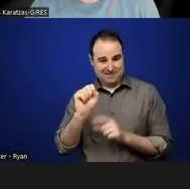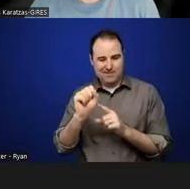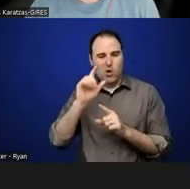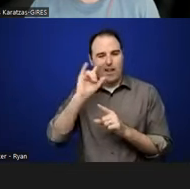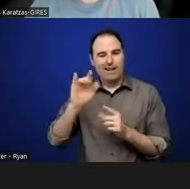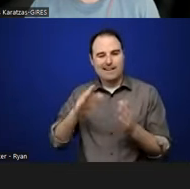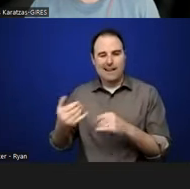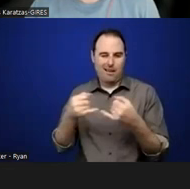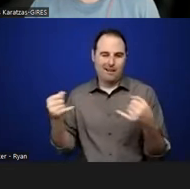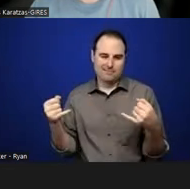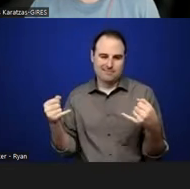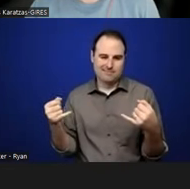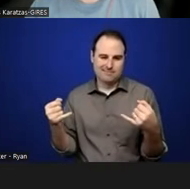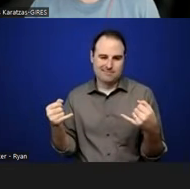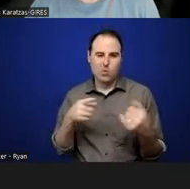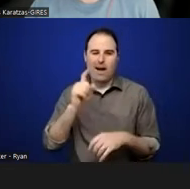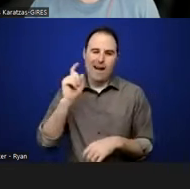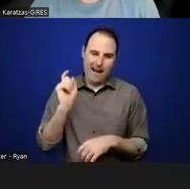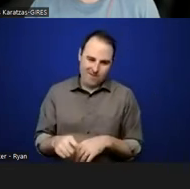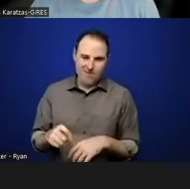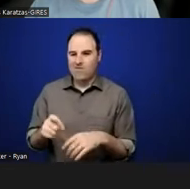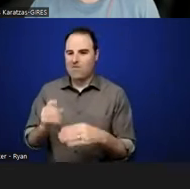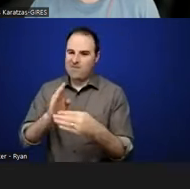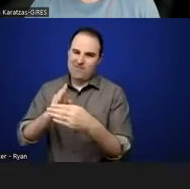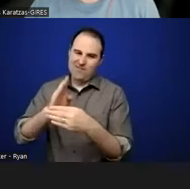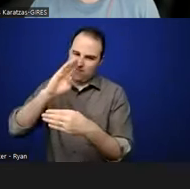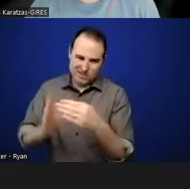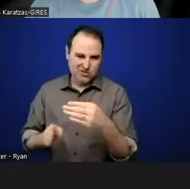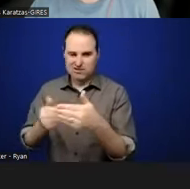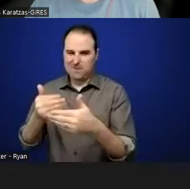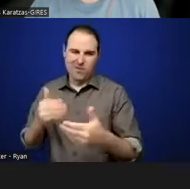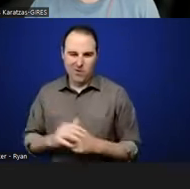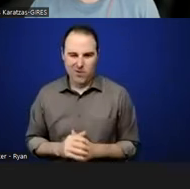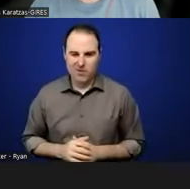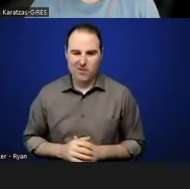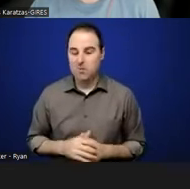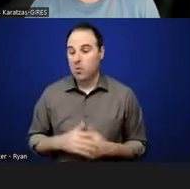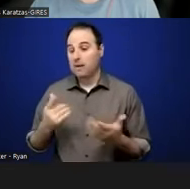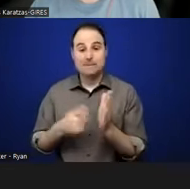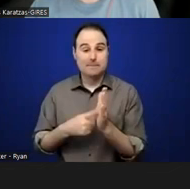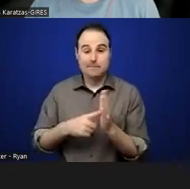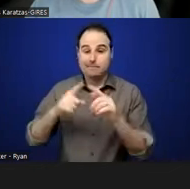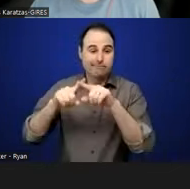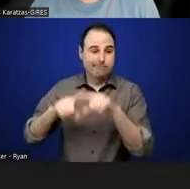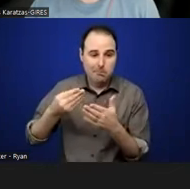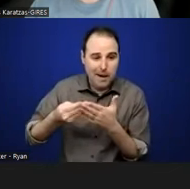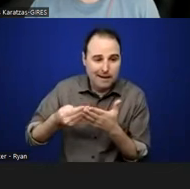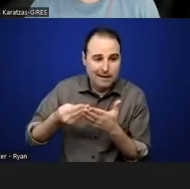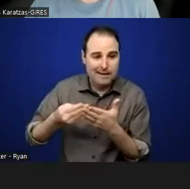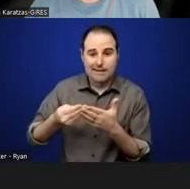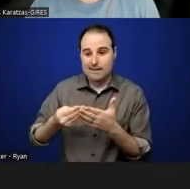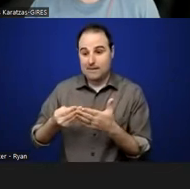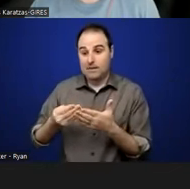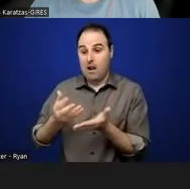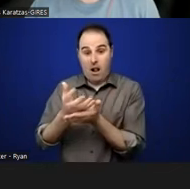And so you kind of like have to kind of hit something. Sometimes there's a funding structure or a residency structure that, that ends that time.